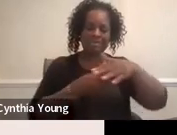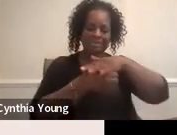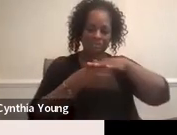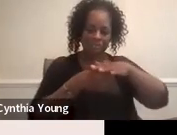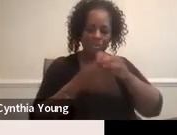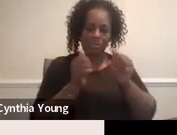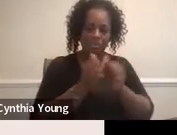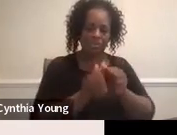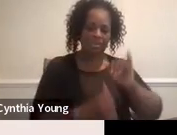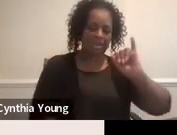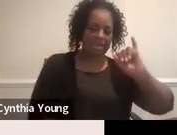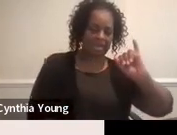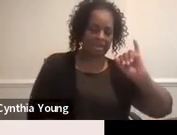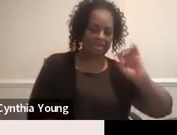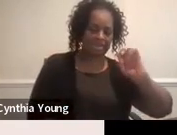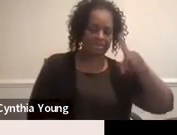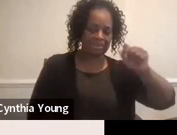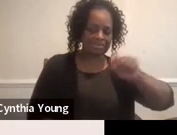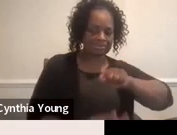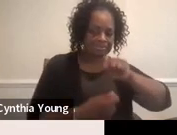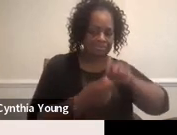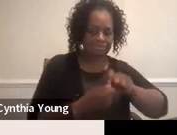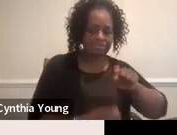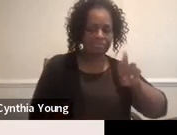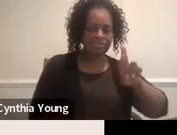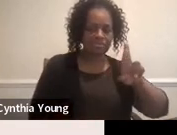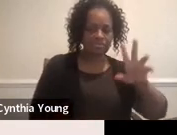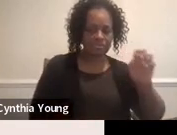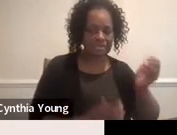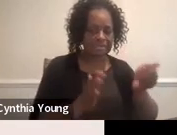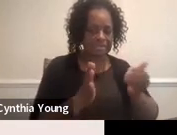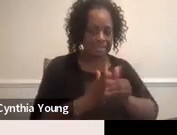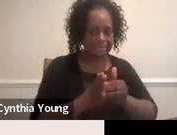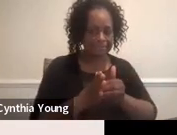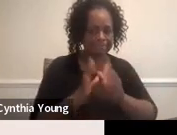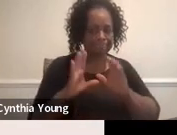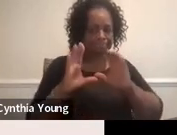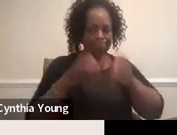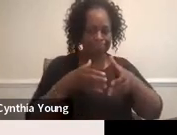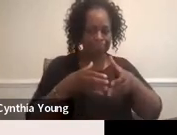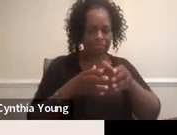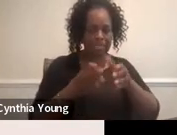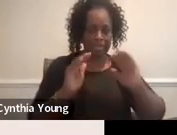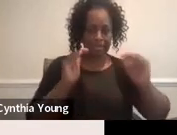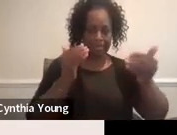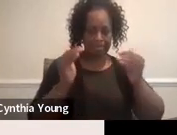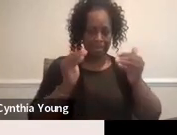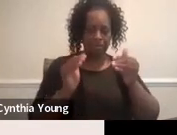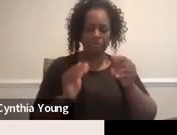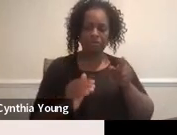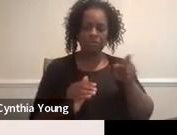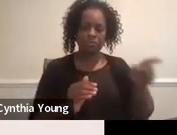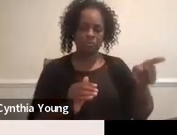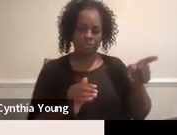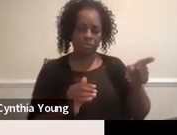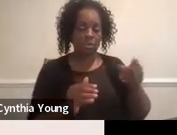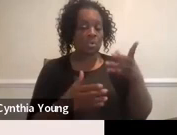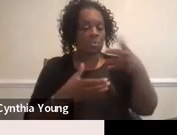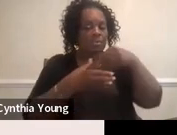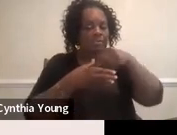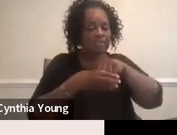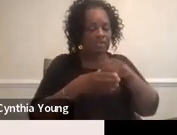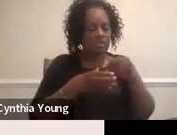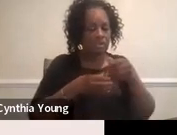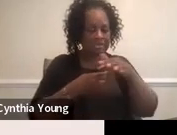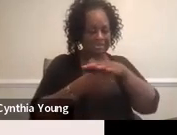IEPs of a specific race or ethnicity compared to, still within your district,